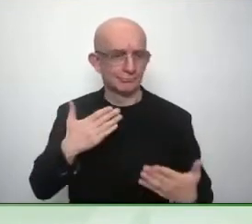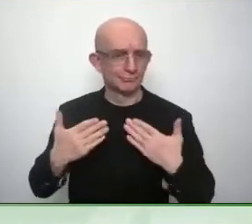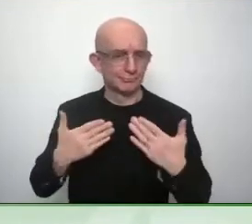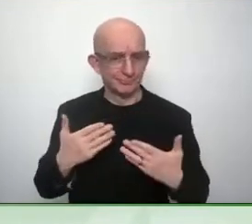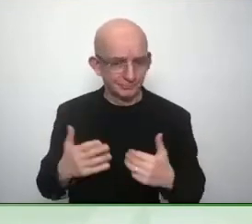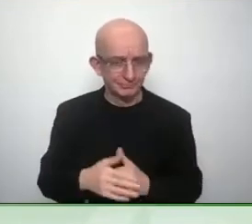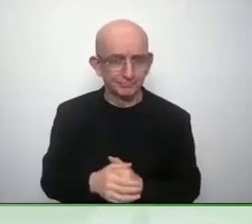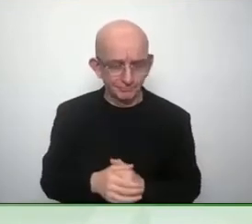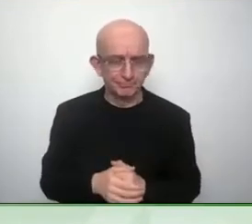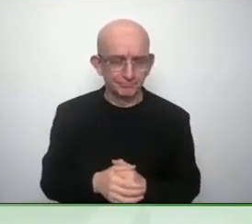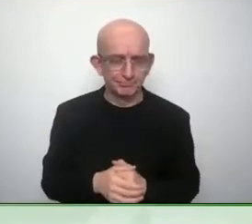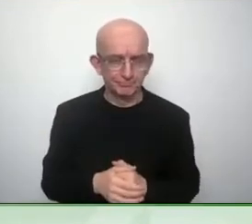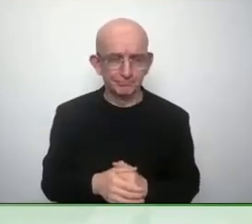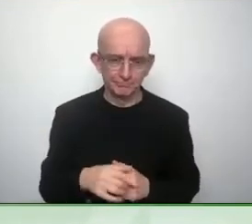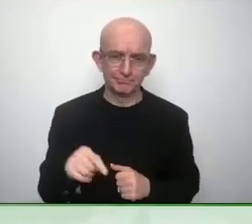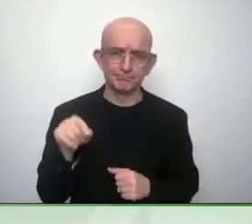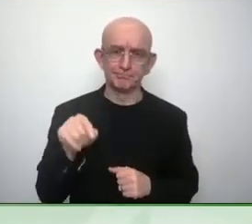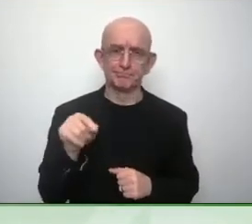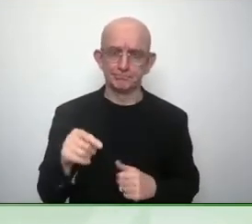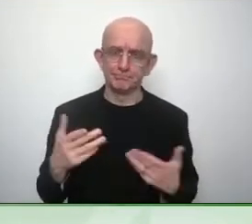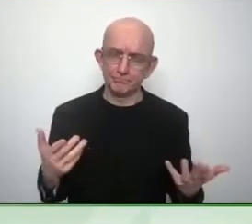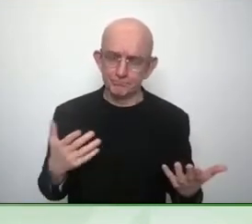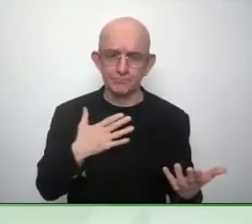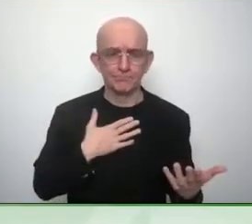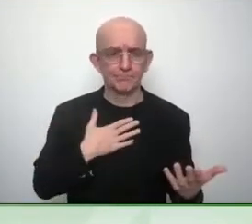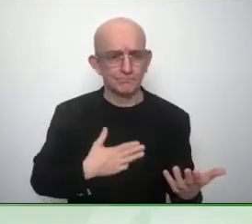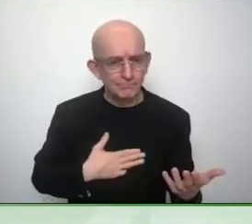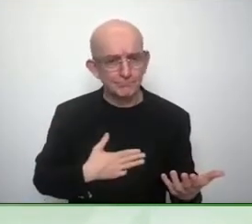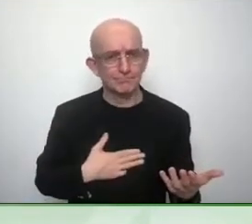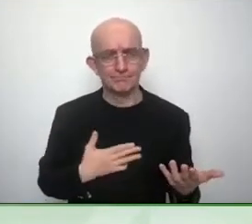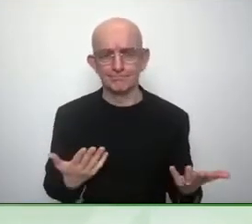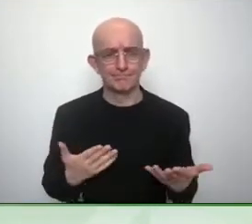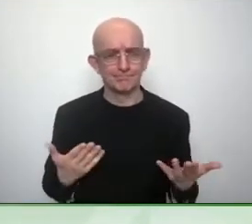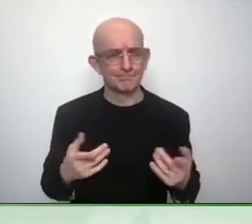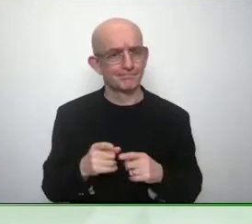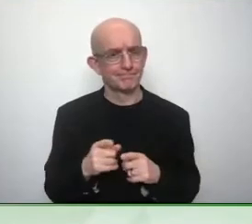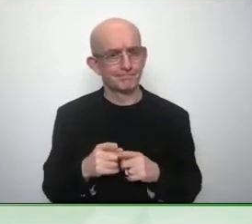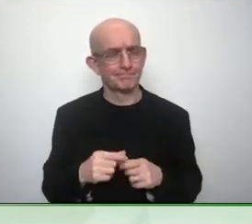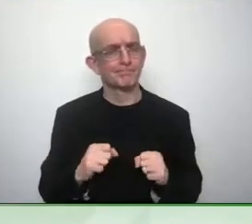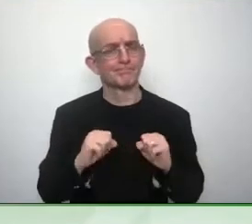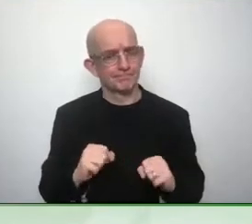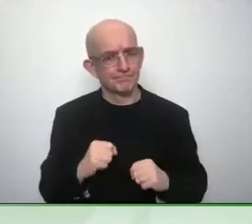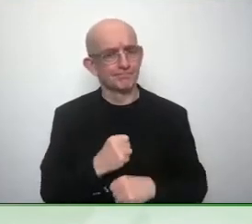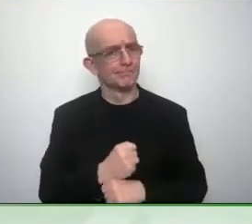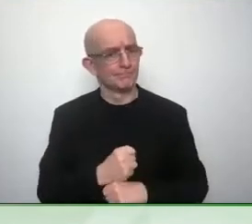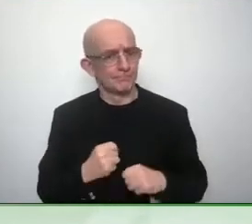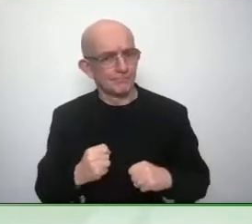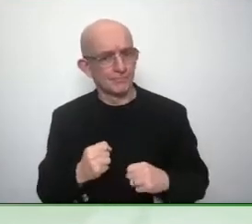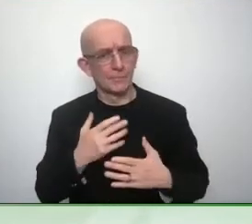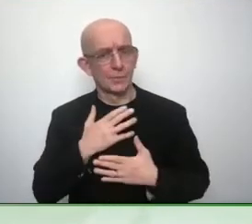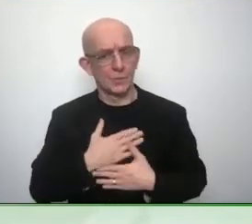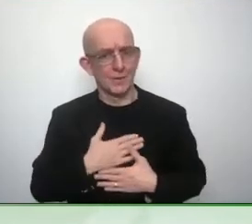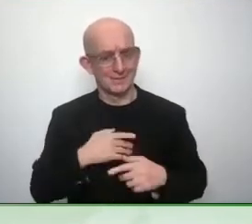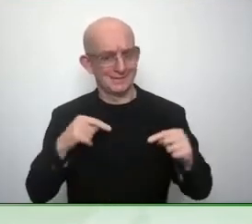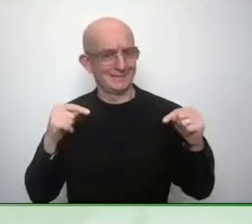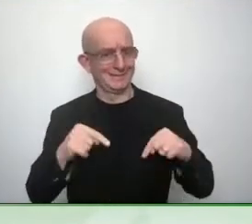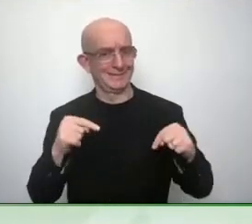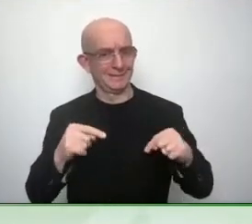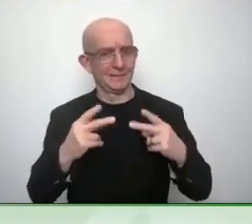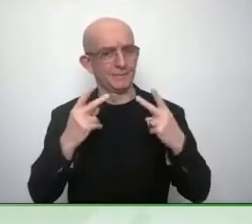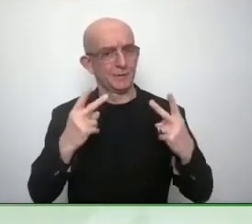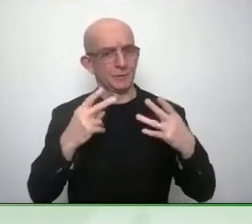Technologies with Kevin Bradley and I was talking to him and he said Debra somebody needs to create the International